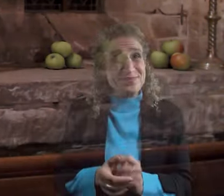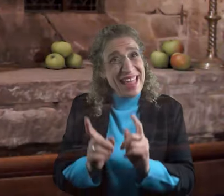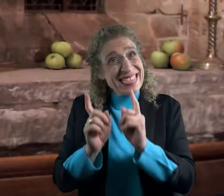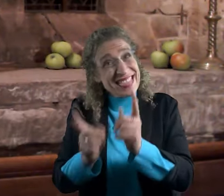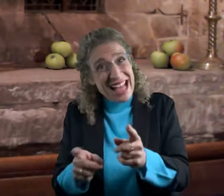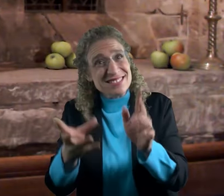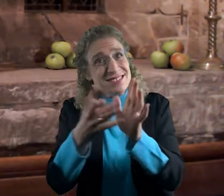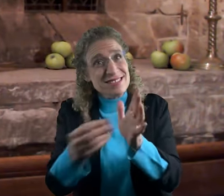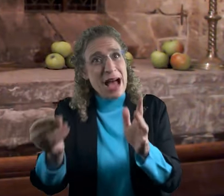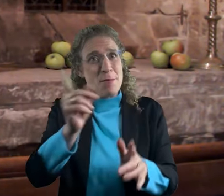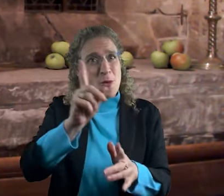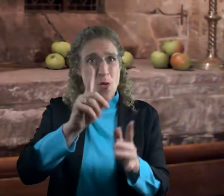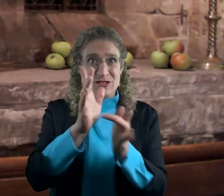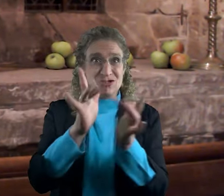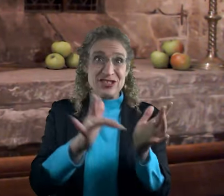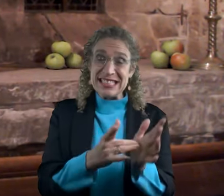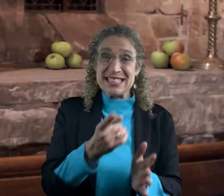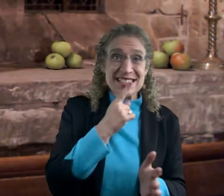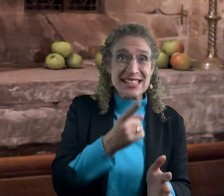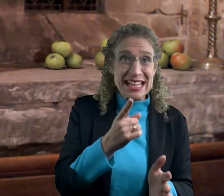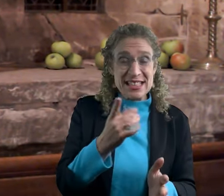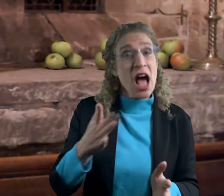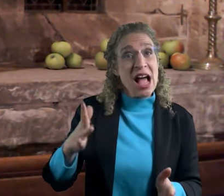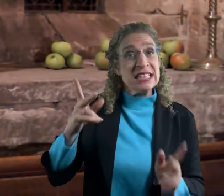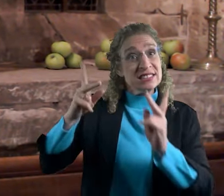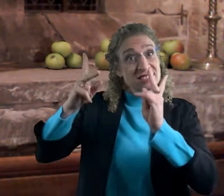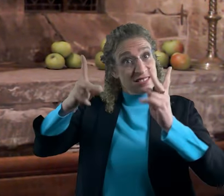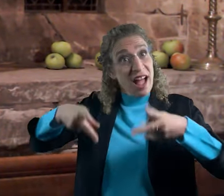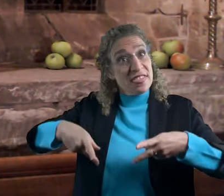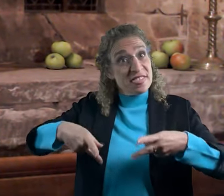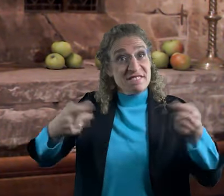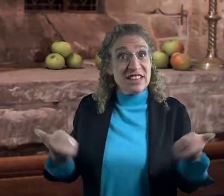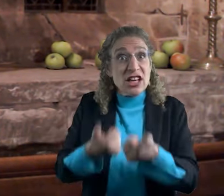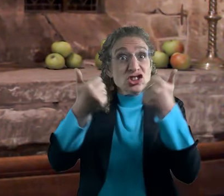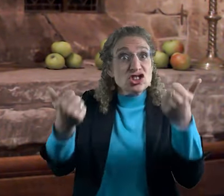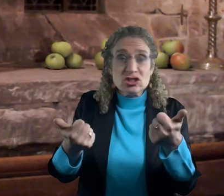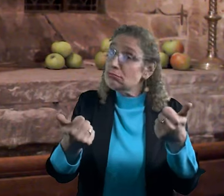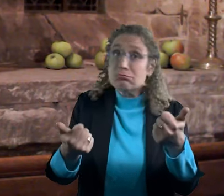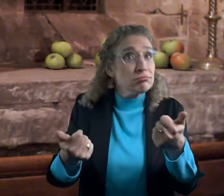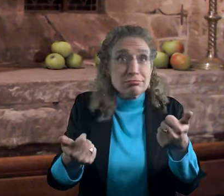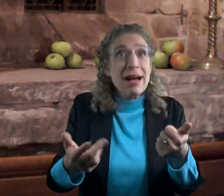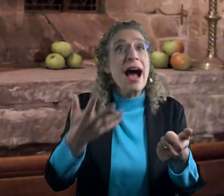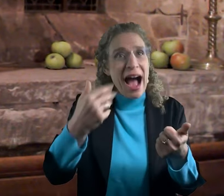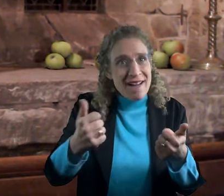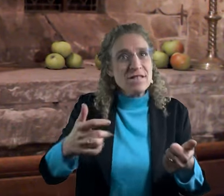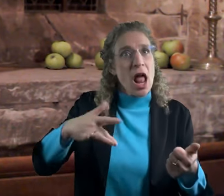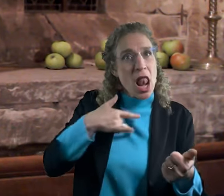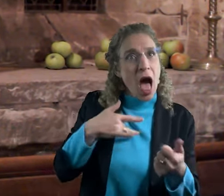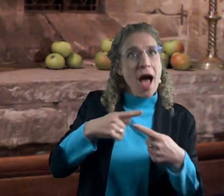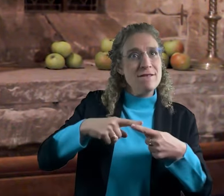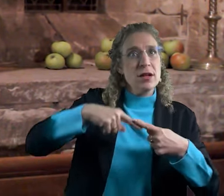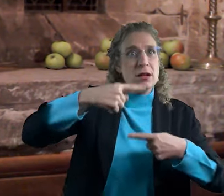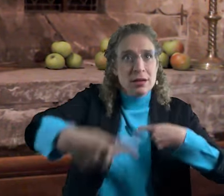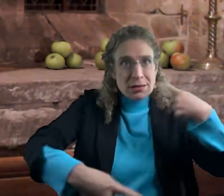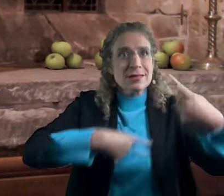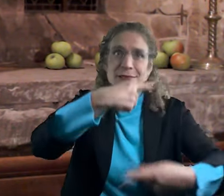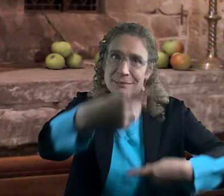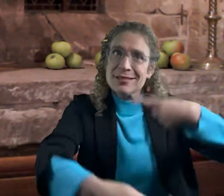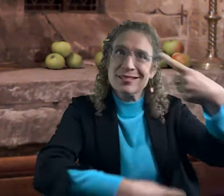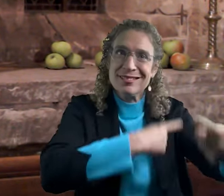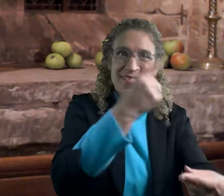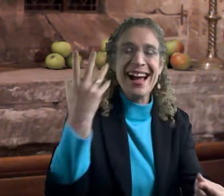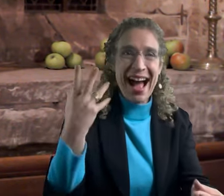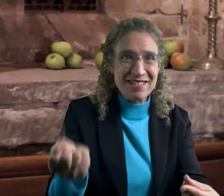Jesus promises us that there is life beyond the season of death. He gives the hope